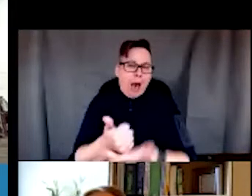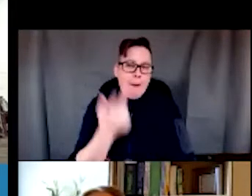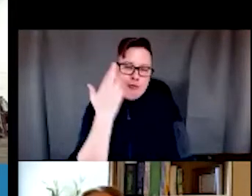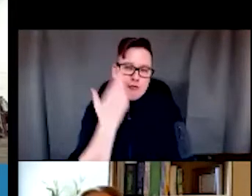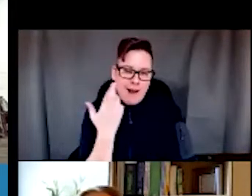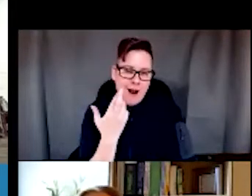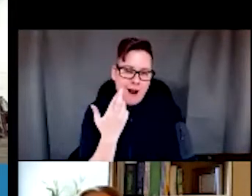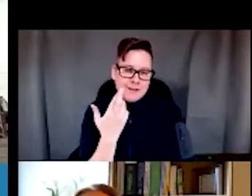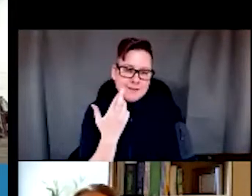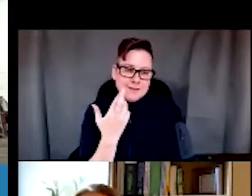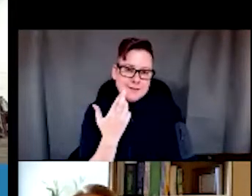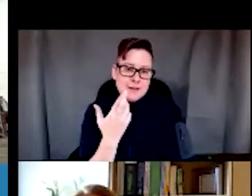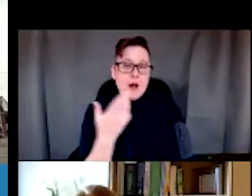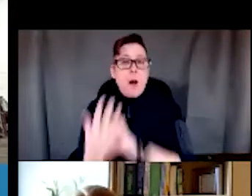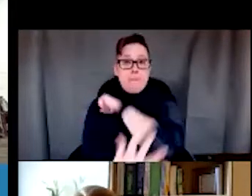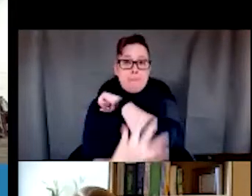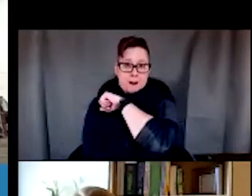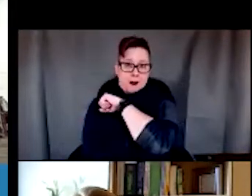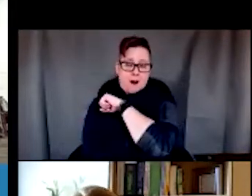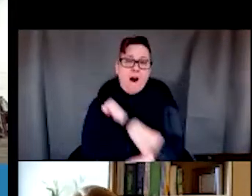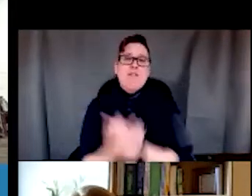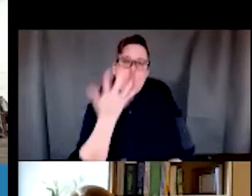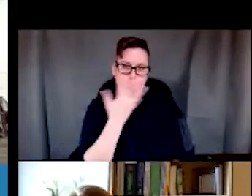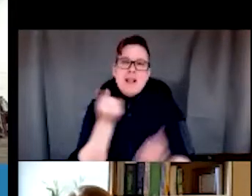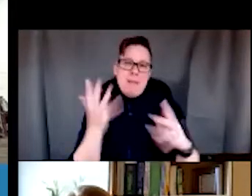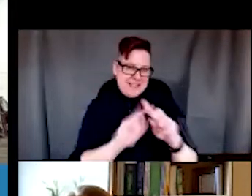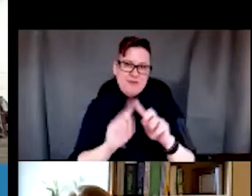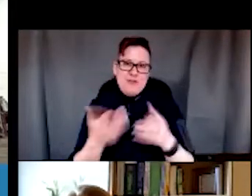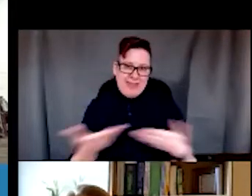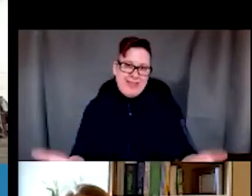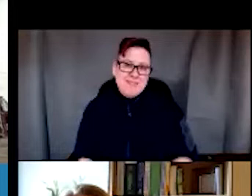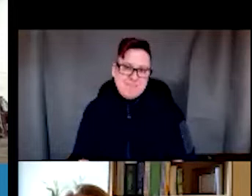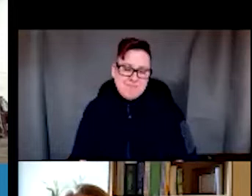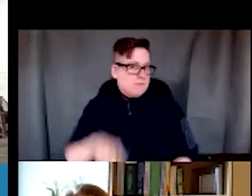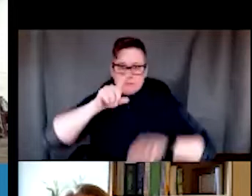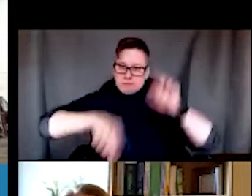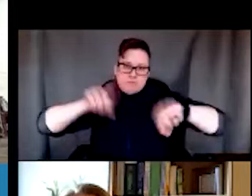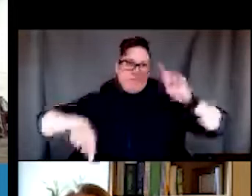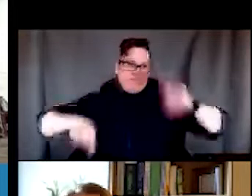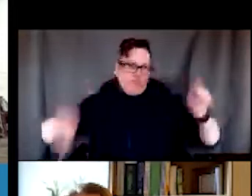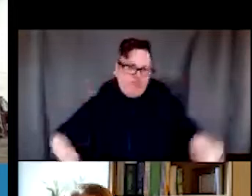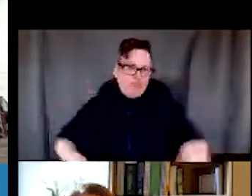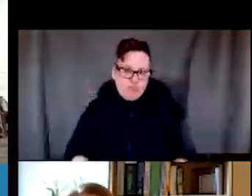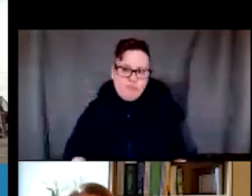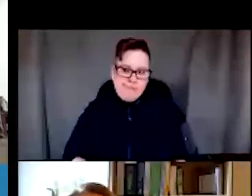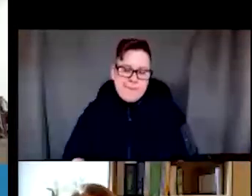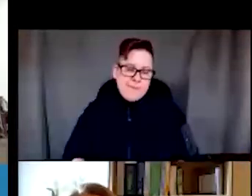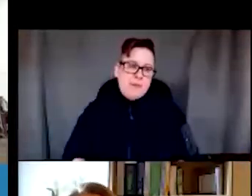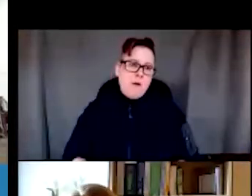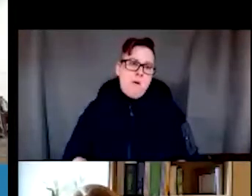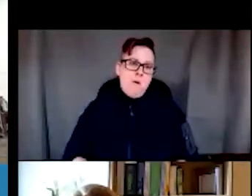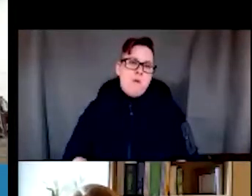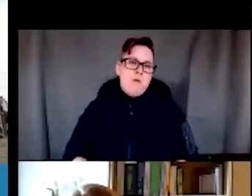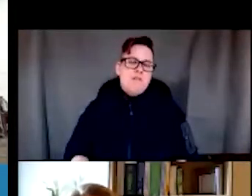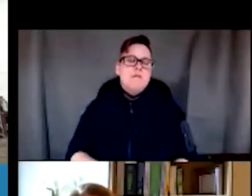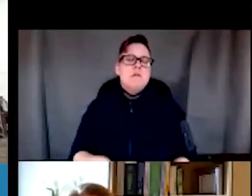that poverty can look like a lot of different things. And that it's important for